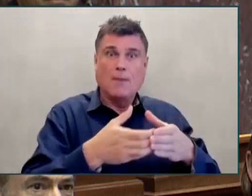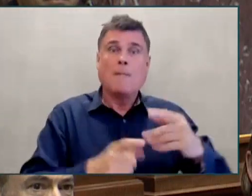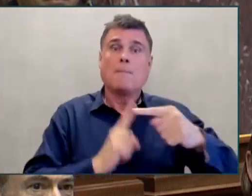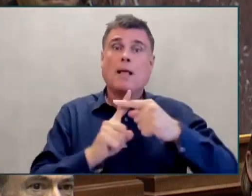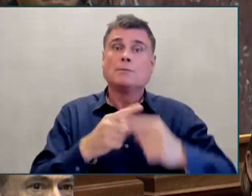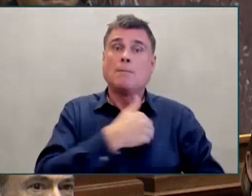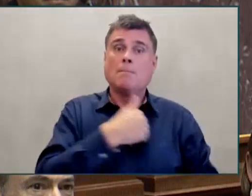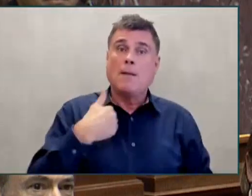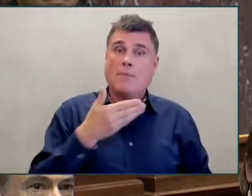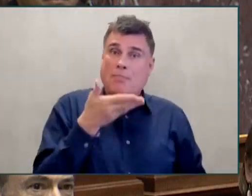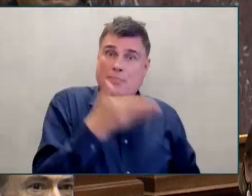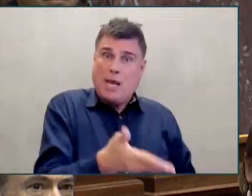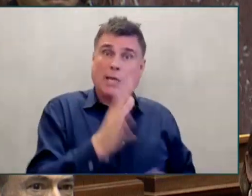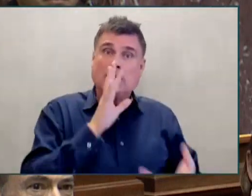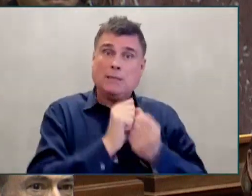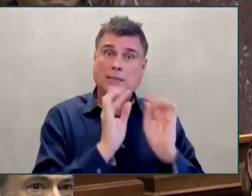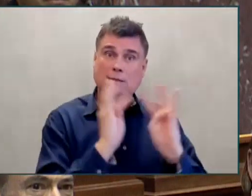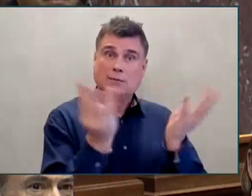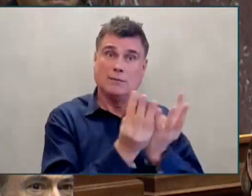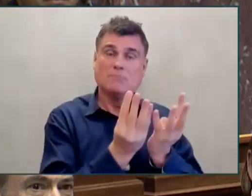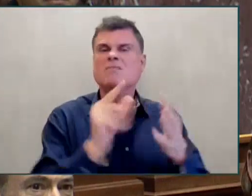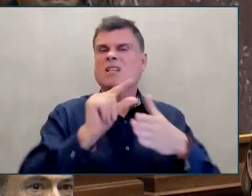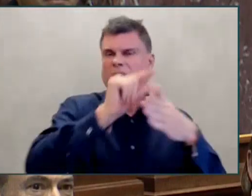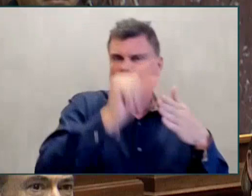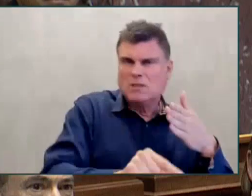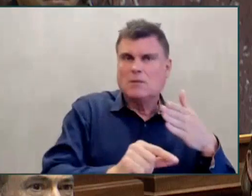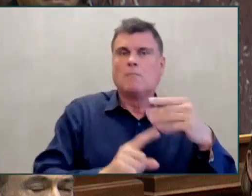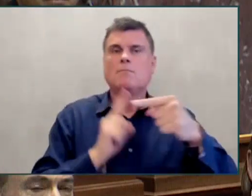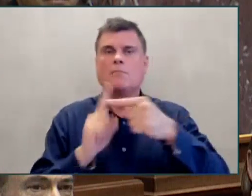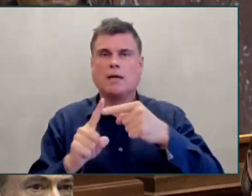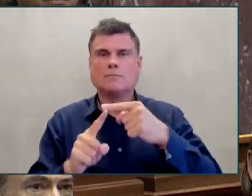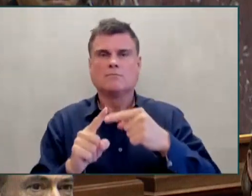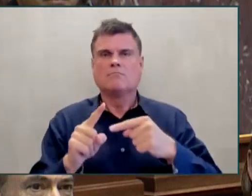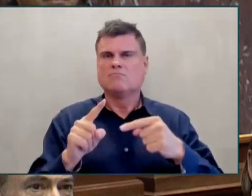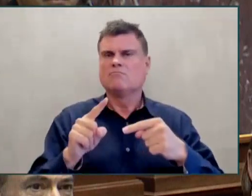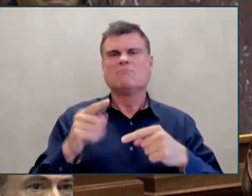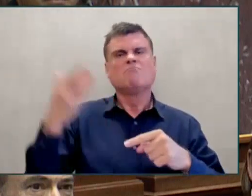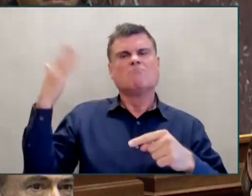heartbreaking stories of those who have lost ones to addiction.